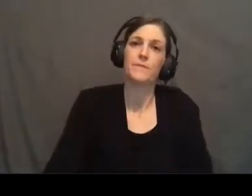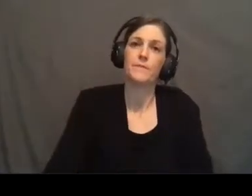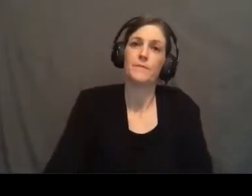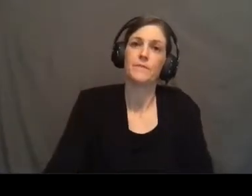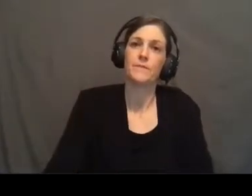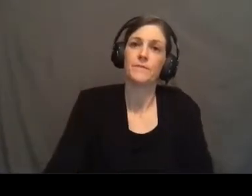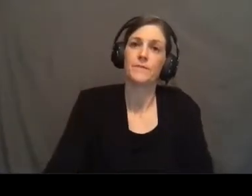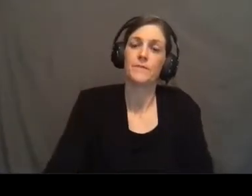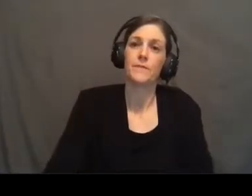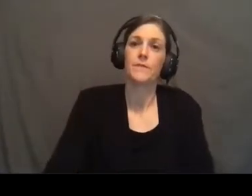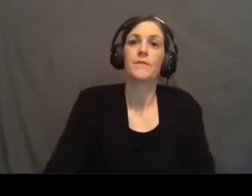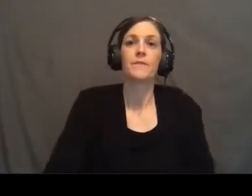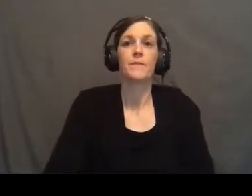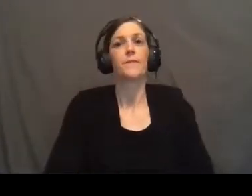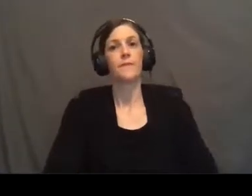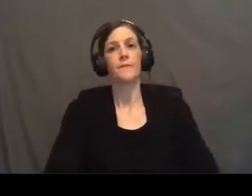Amen